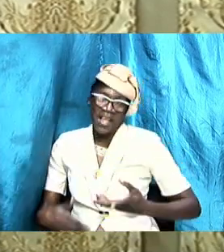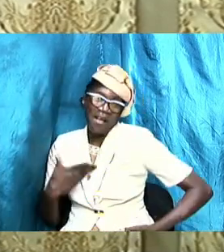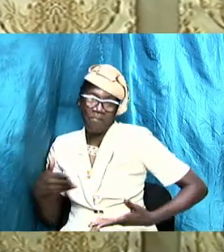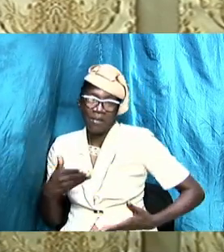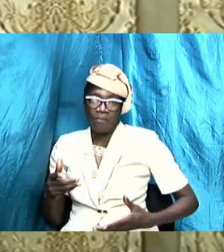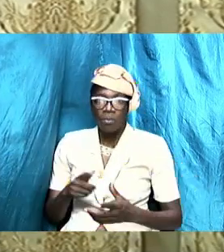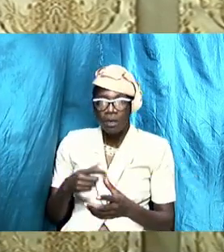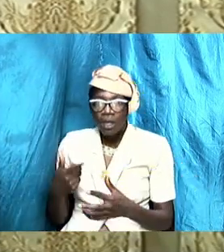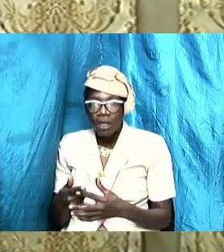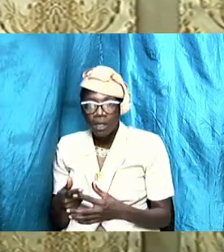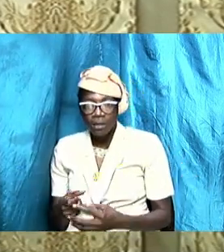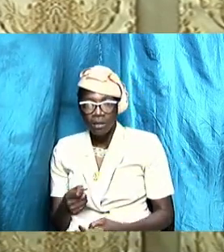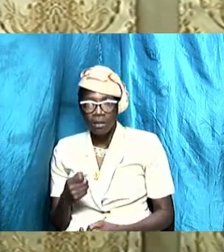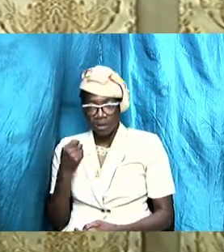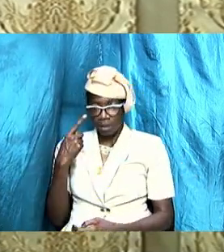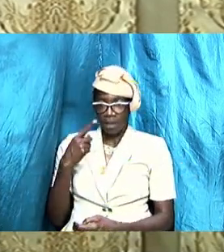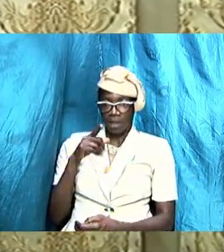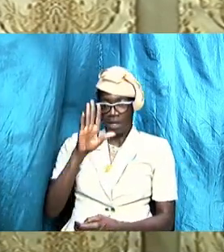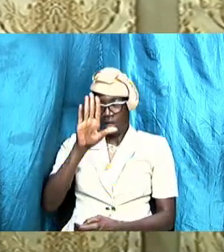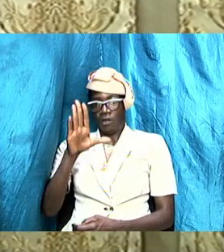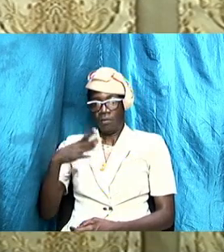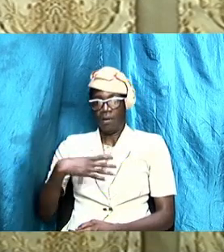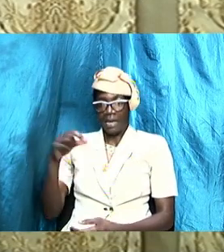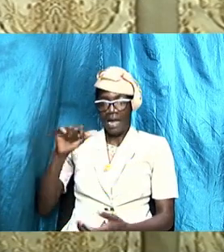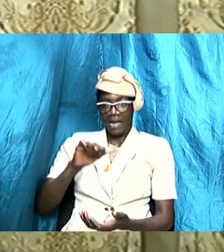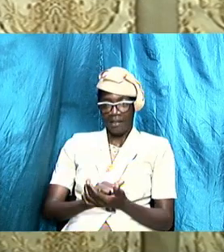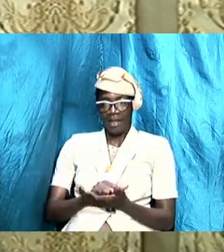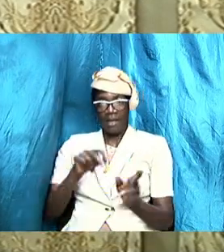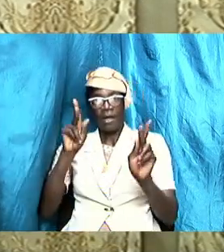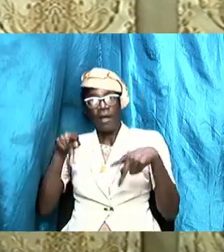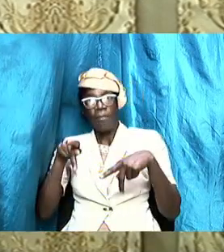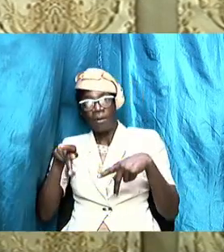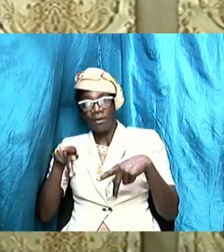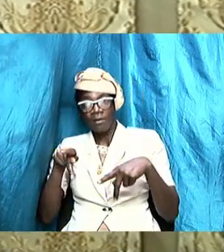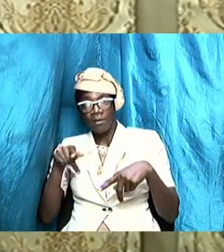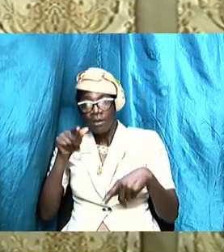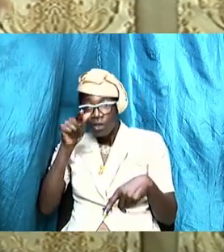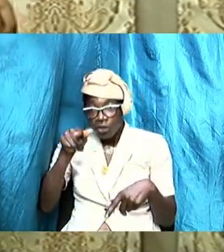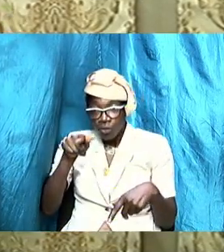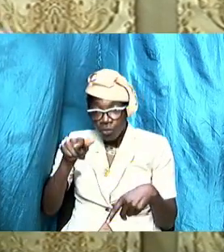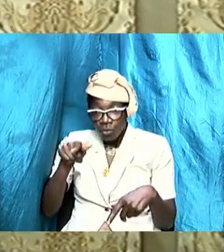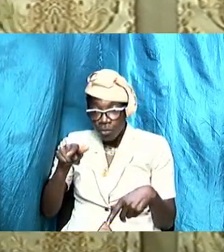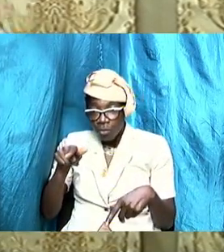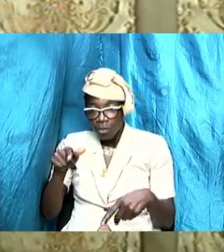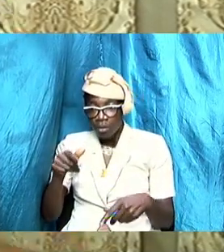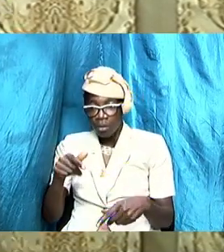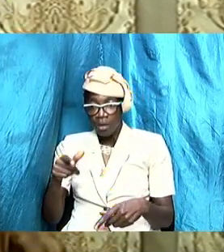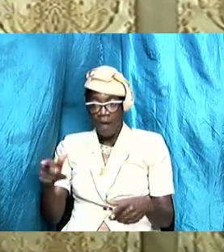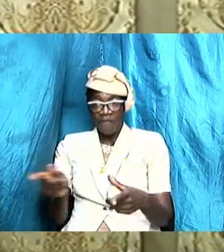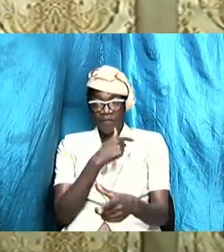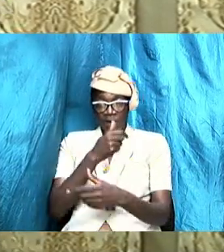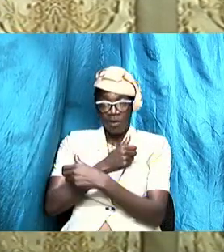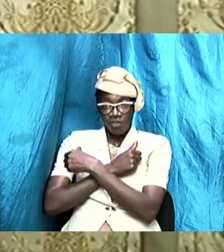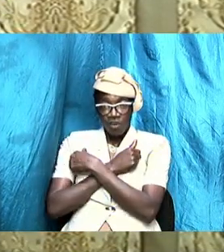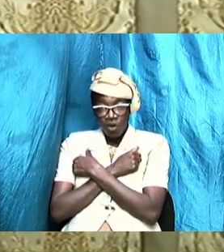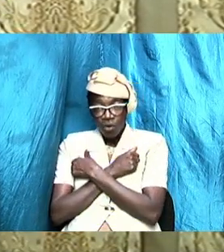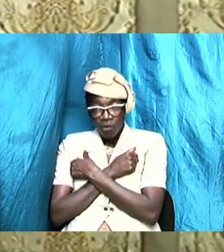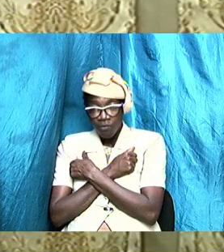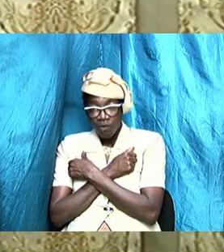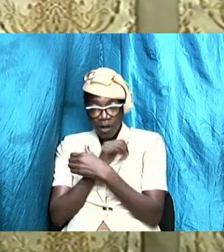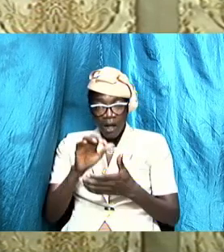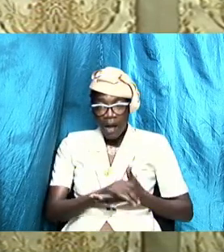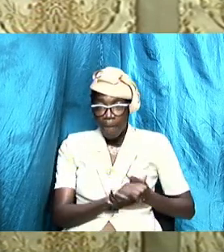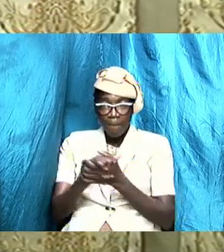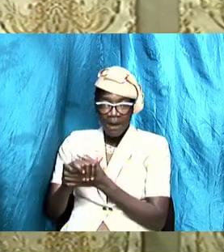all of a sudden you like that kind of personality and you already was attracted to and married to a quiet